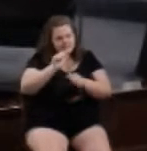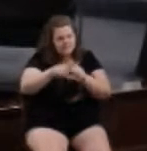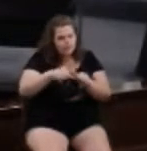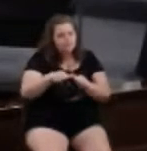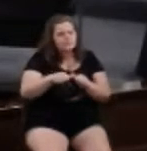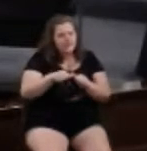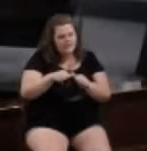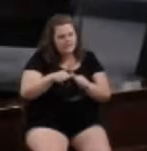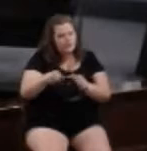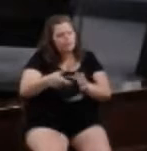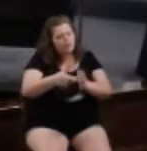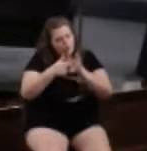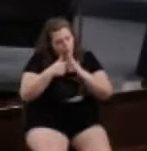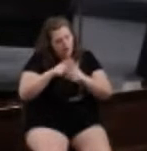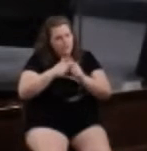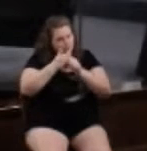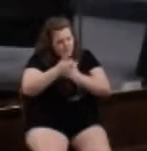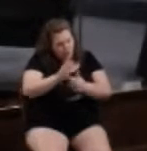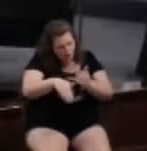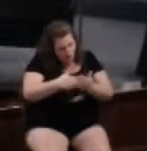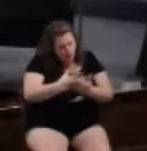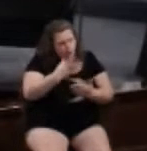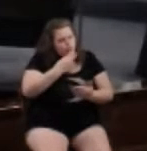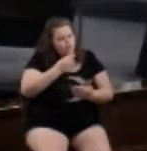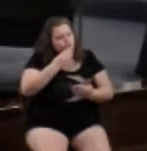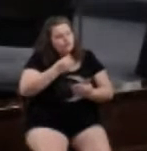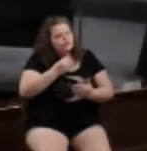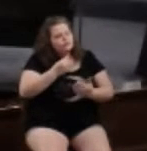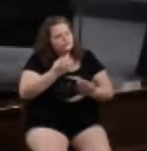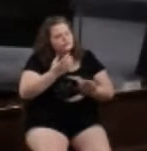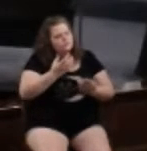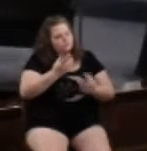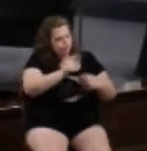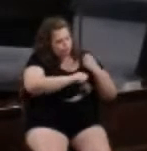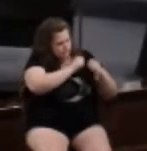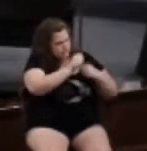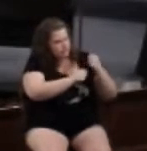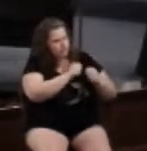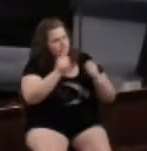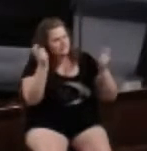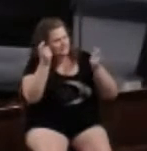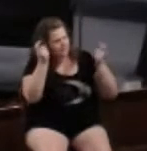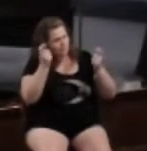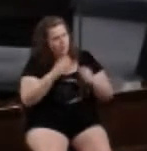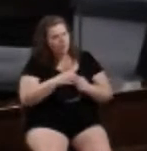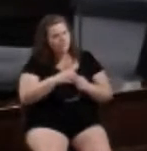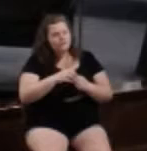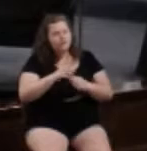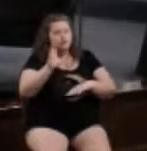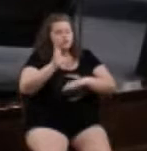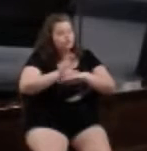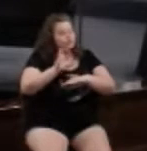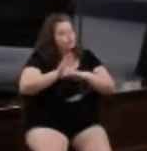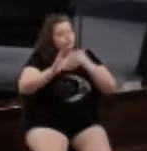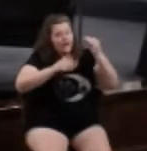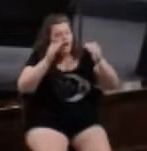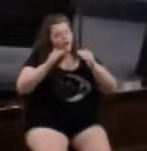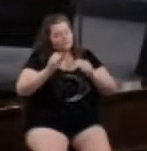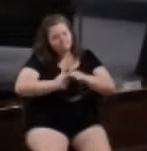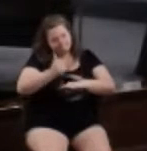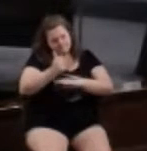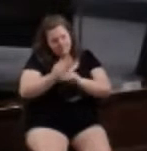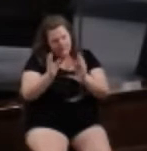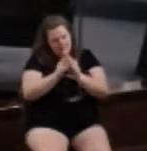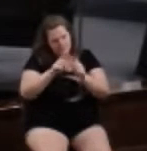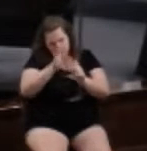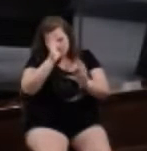and required to follow all the Jewish customs and ceremonies. So the apostles and church elders set a further meeting to decide